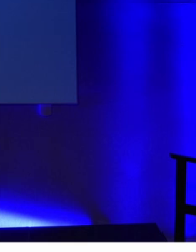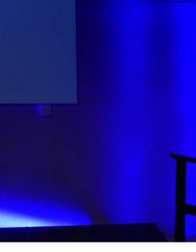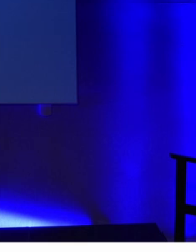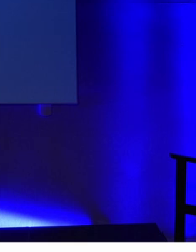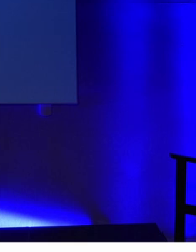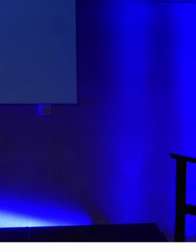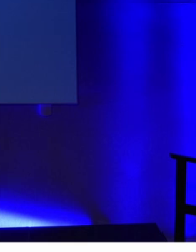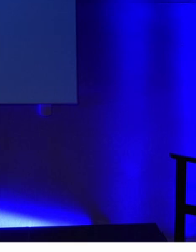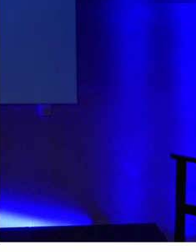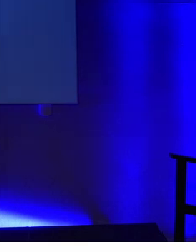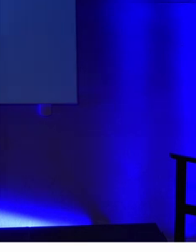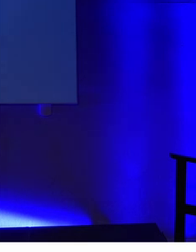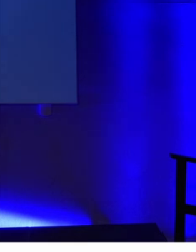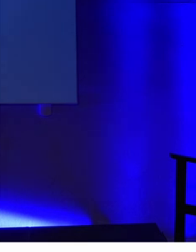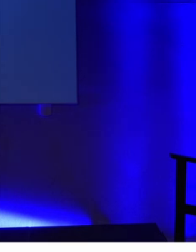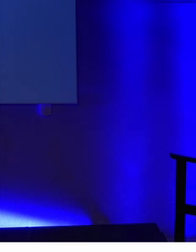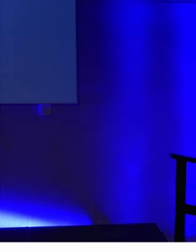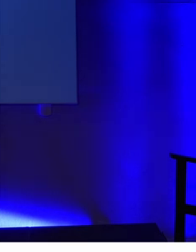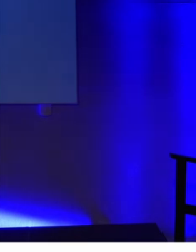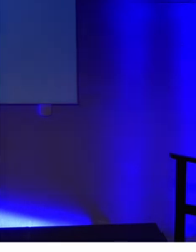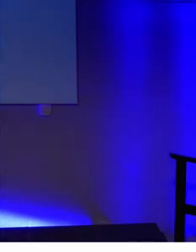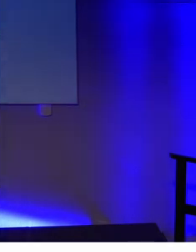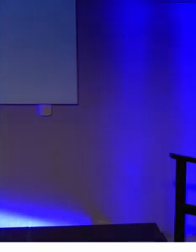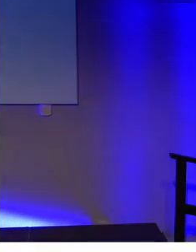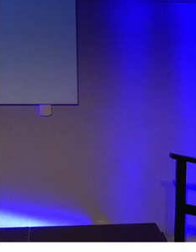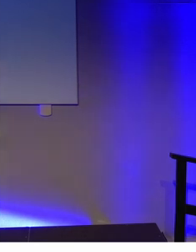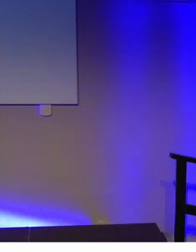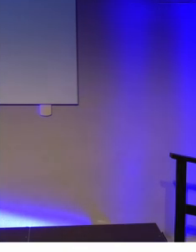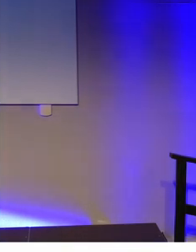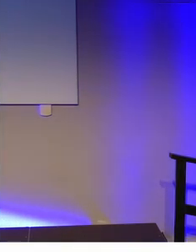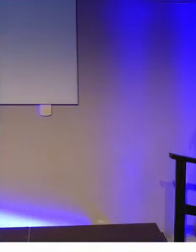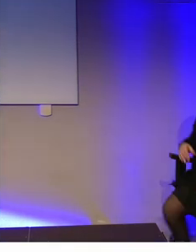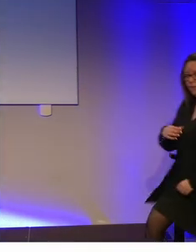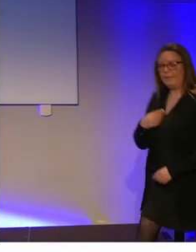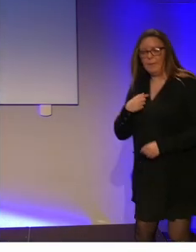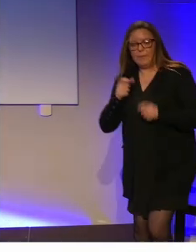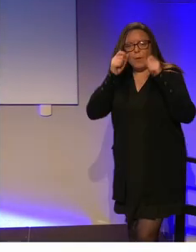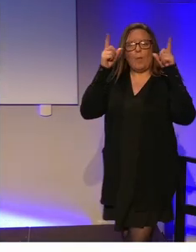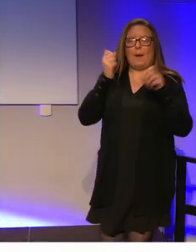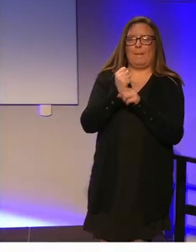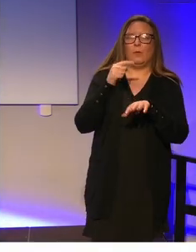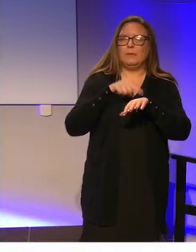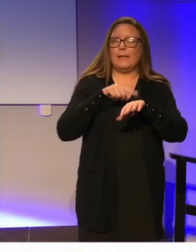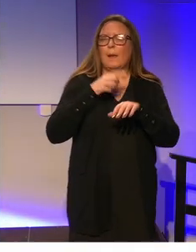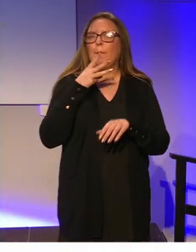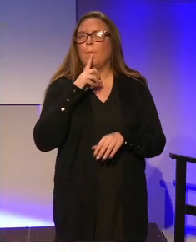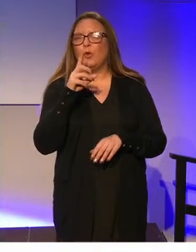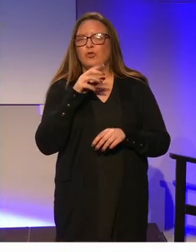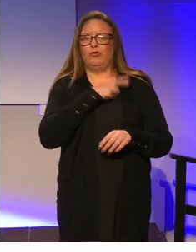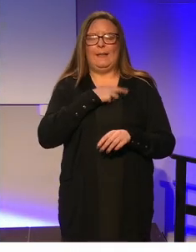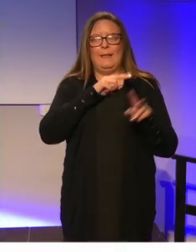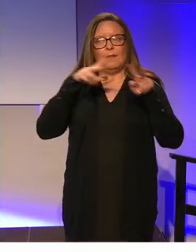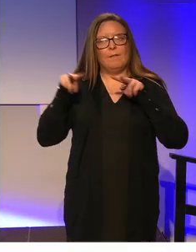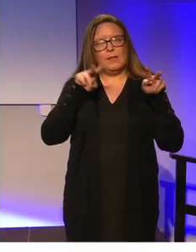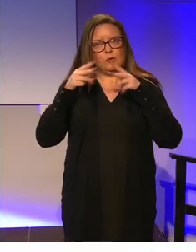yeah, the support was brilliant. think because I'm conscious of time here, but I think what that video really does capture for us is